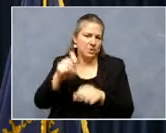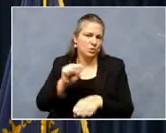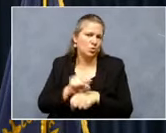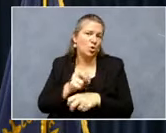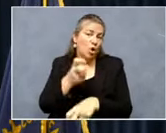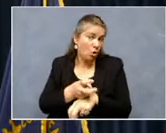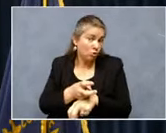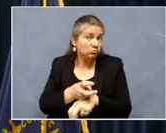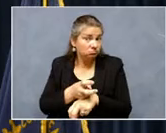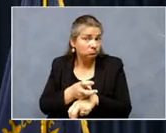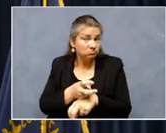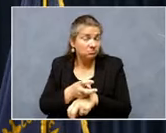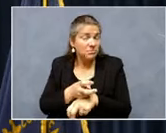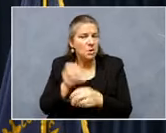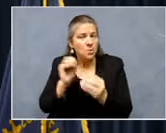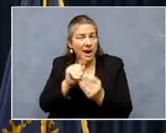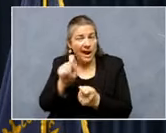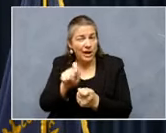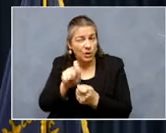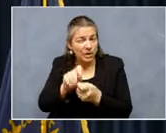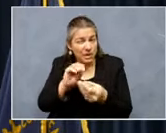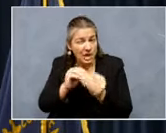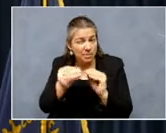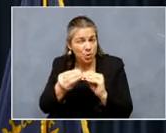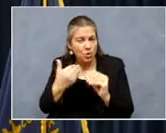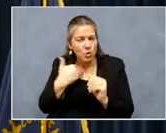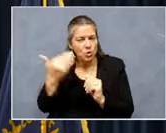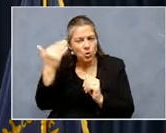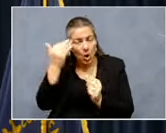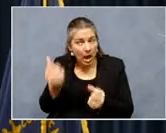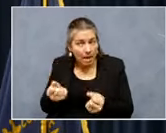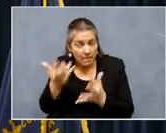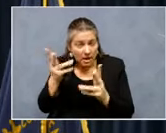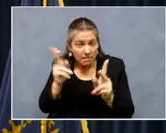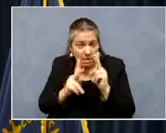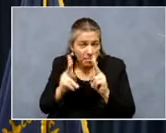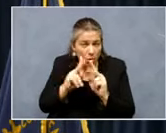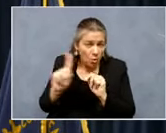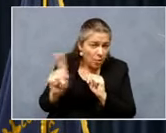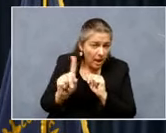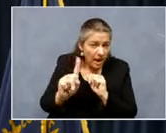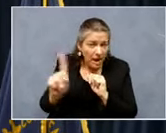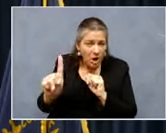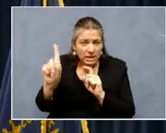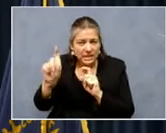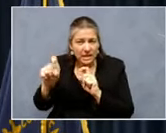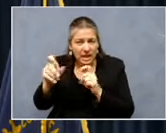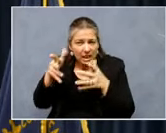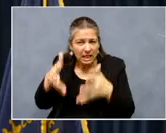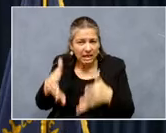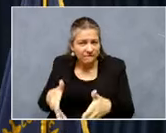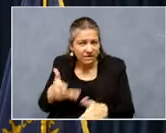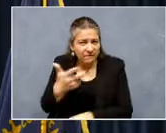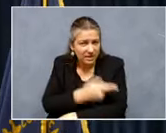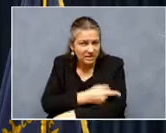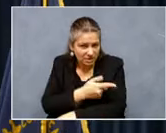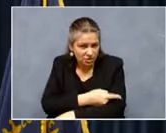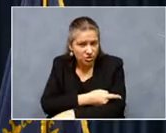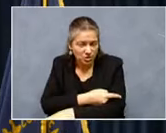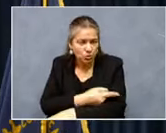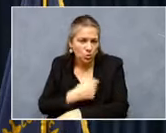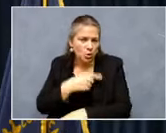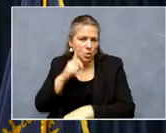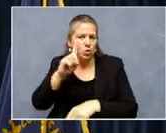we can get a more accurate number, we know how many more people and where still need to get vaccinated and we will go and do the work.